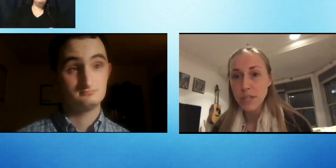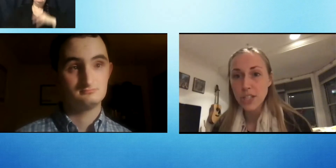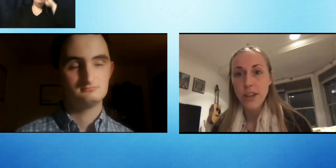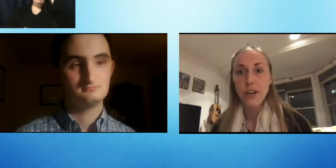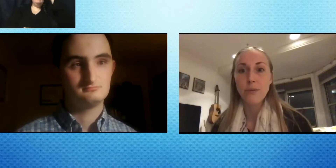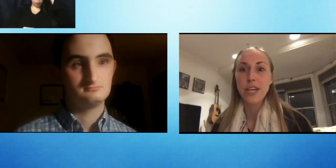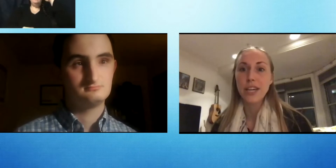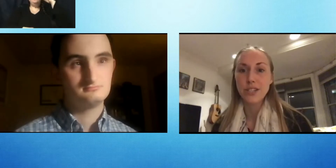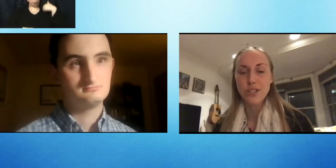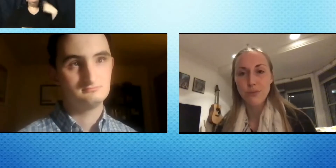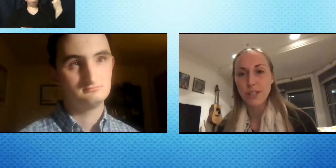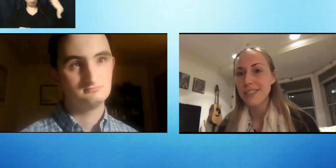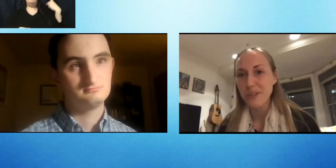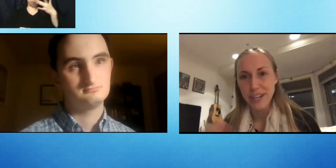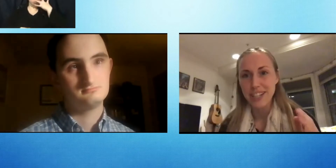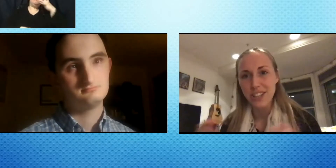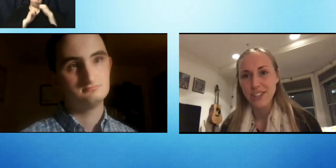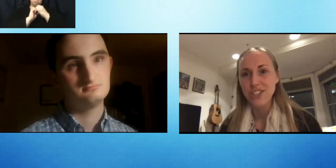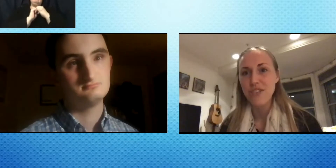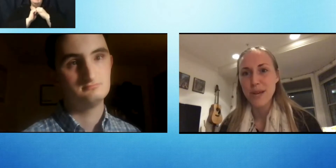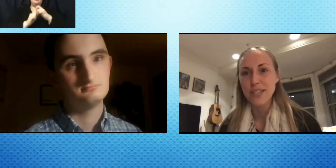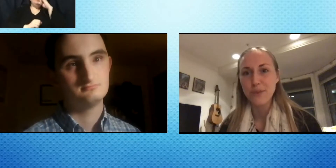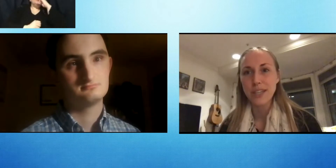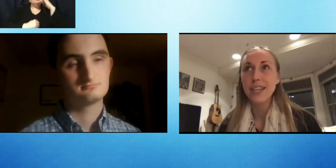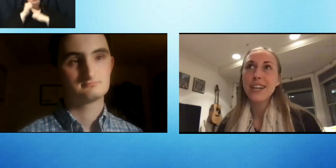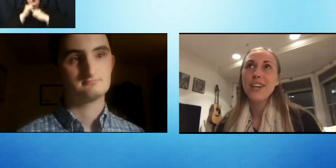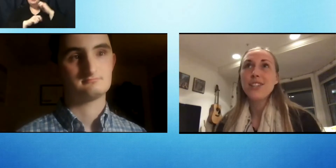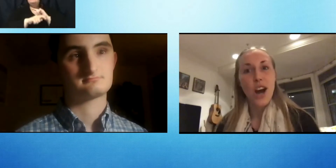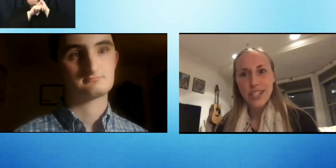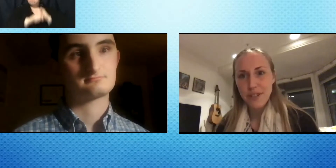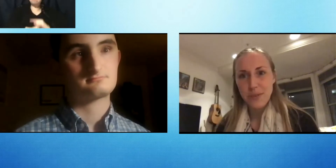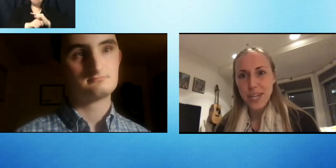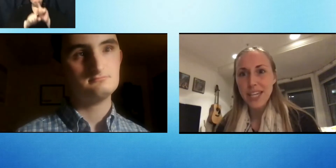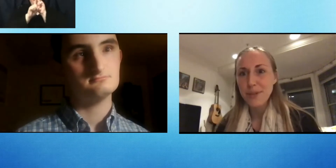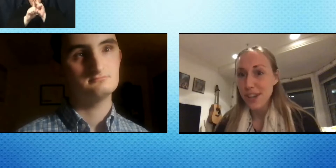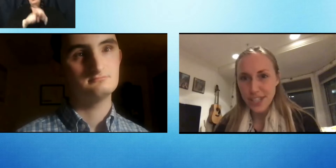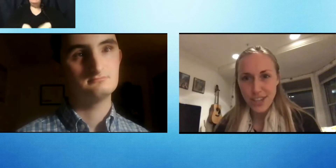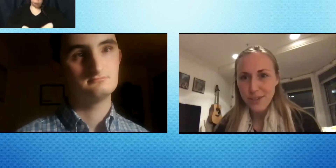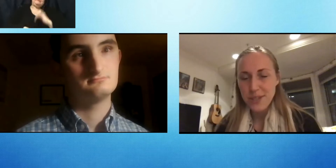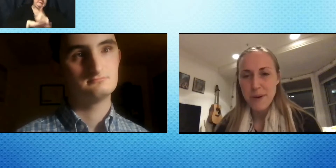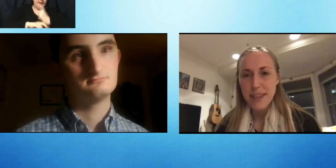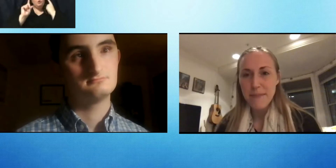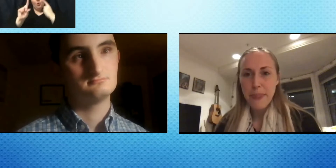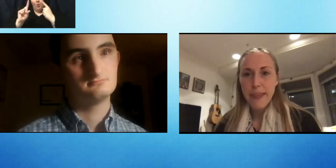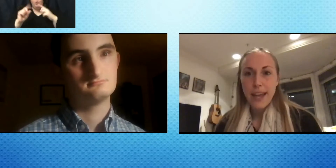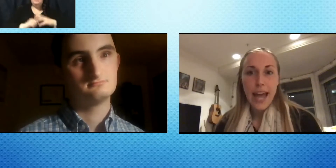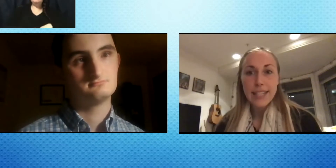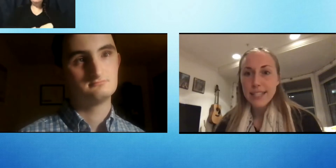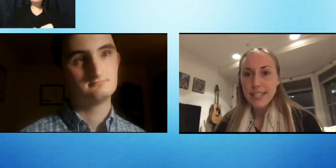goals with each other. We and we celebrated each other's achievements. We talked every week. We saw each other once a month.